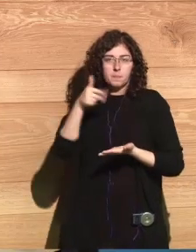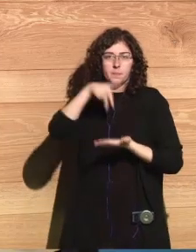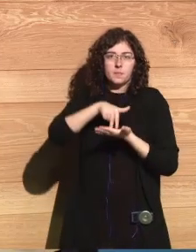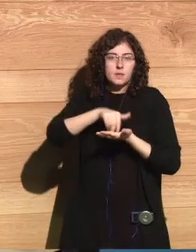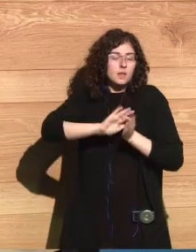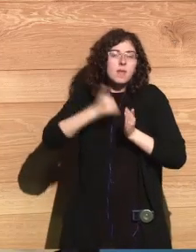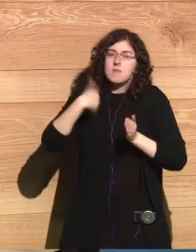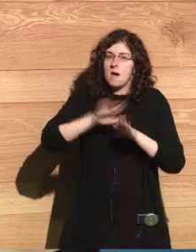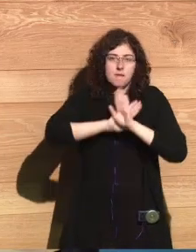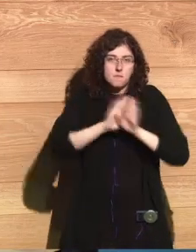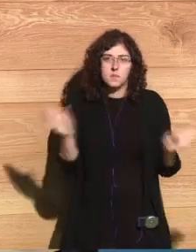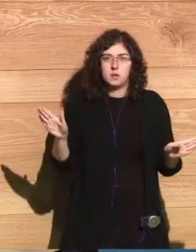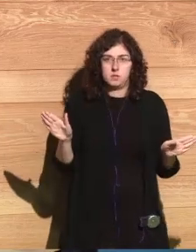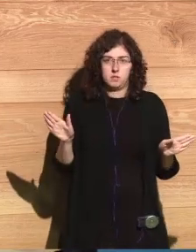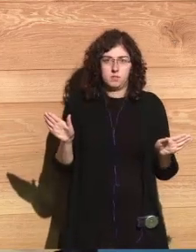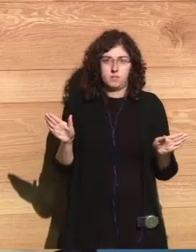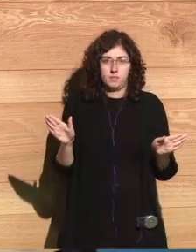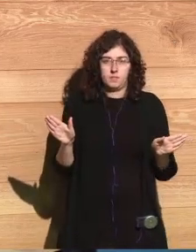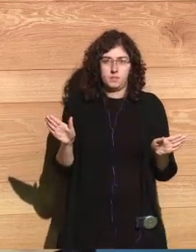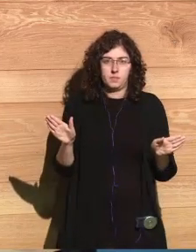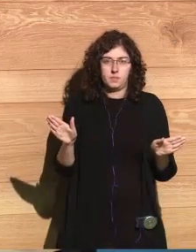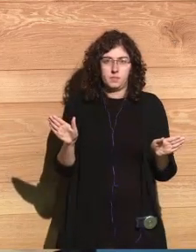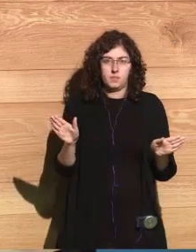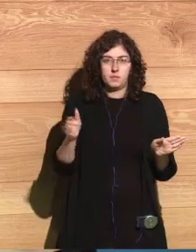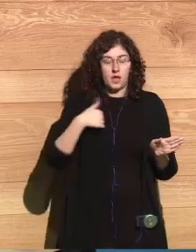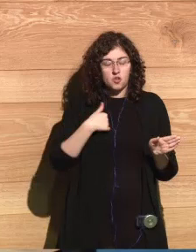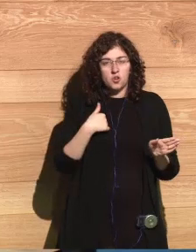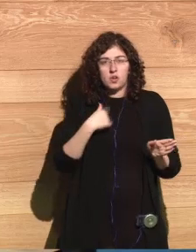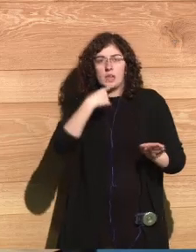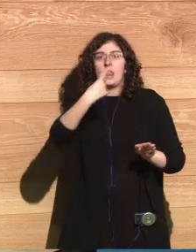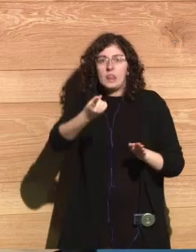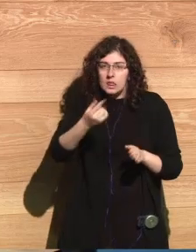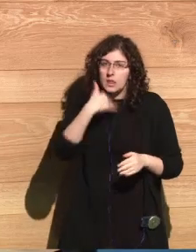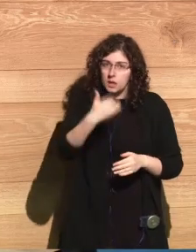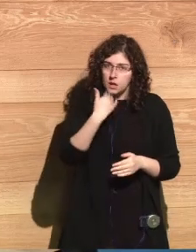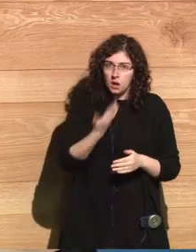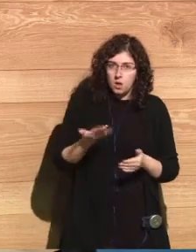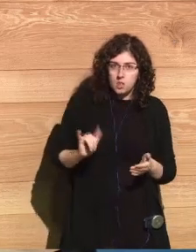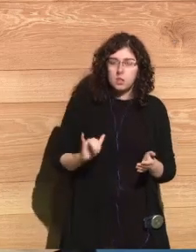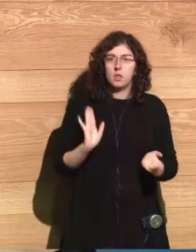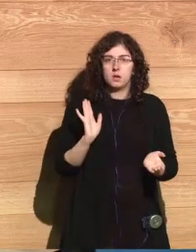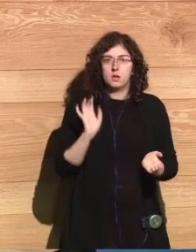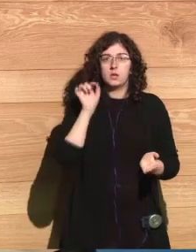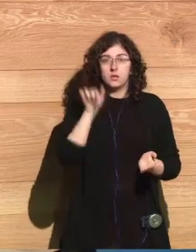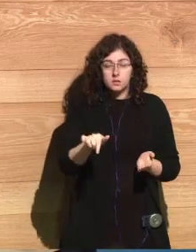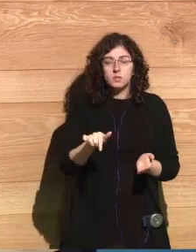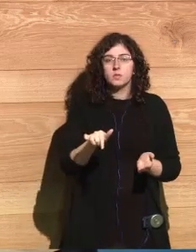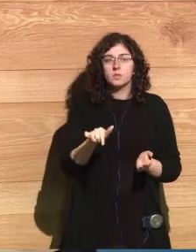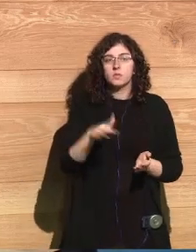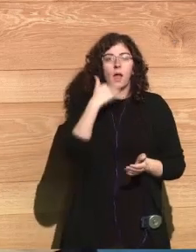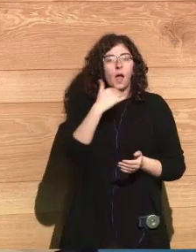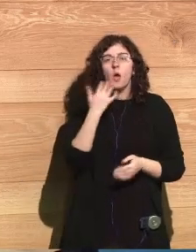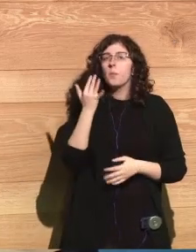And so, this is a tremendous, positive first step toward the goal